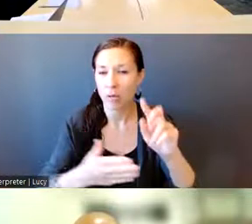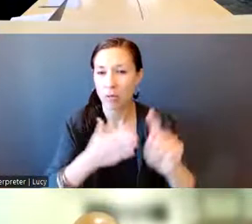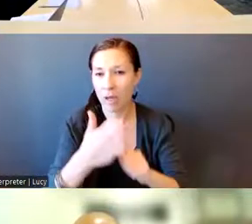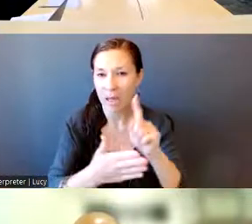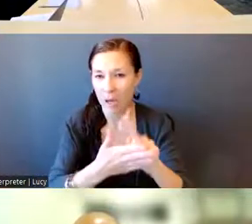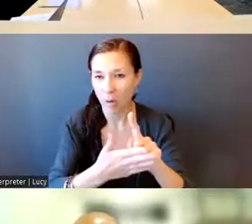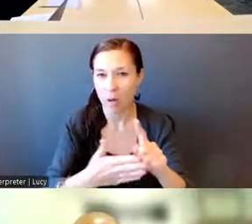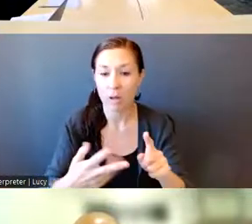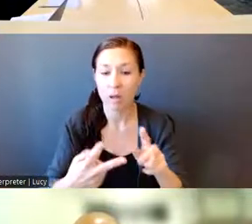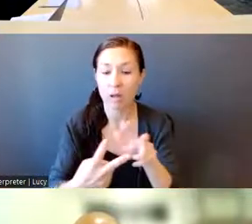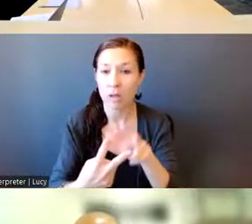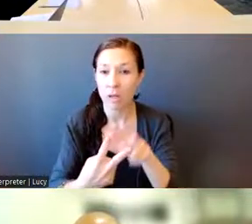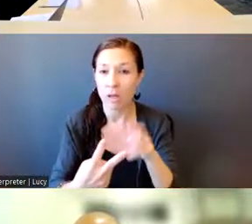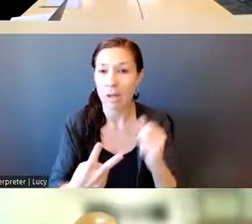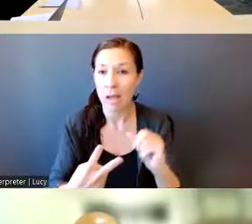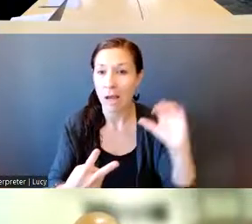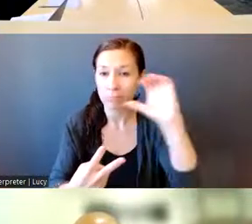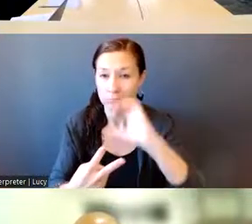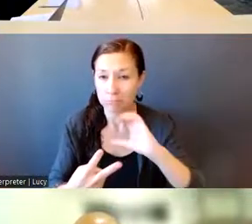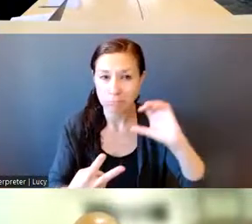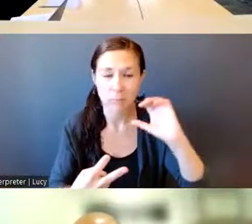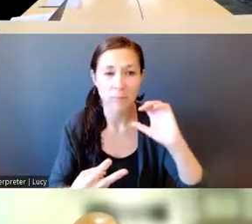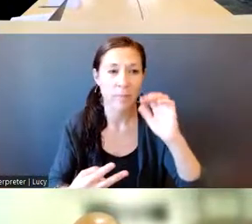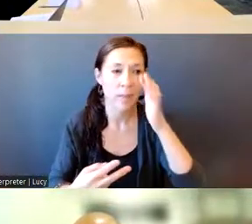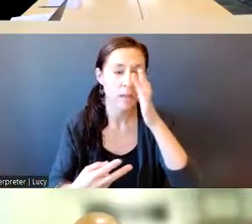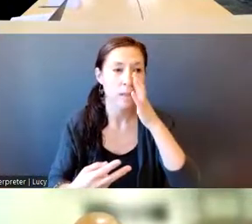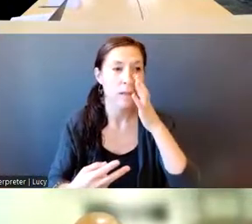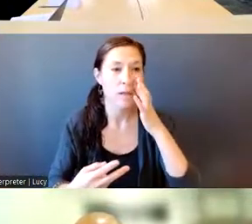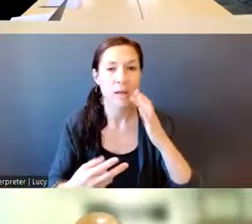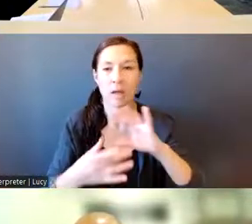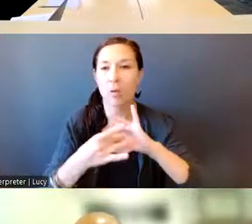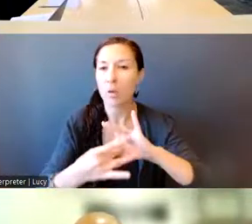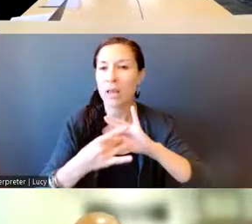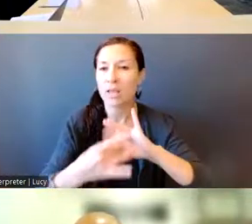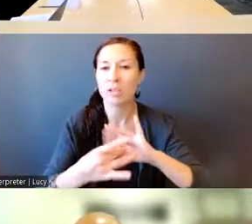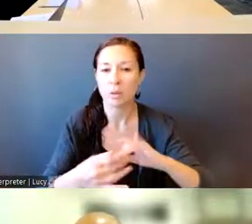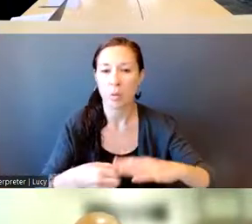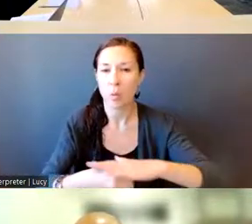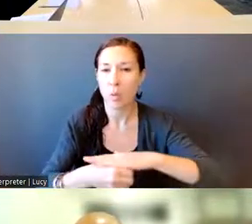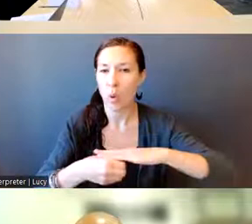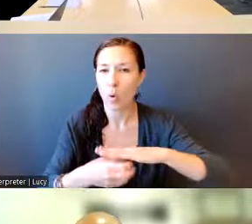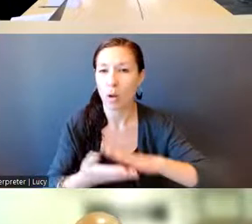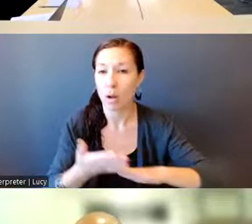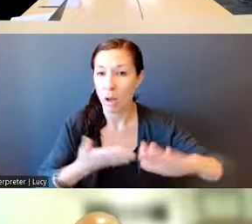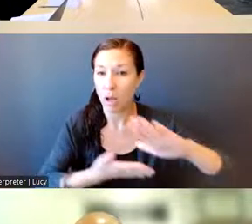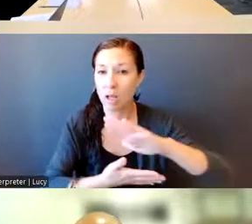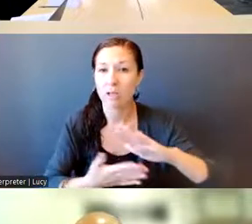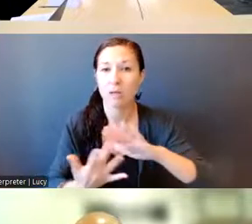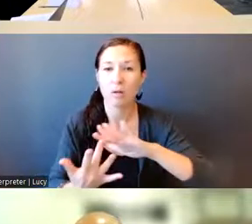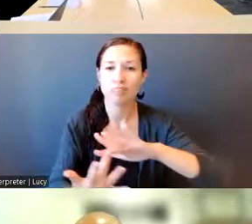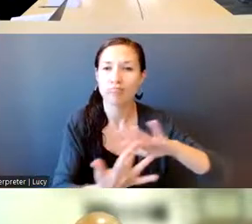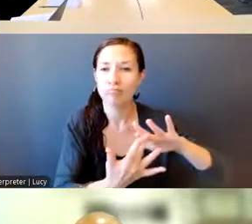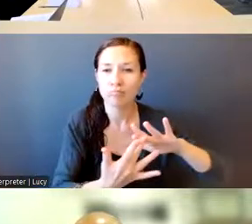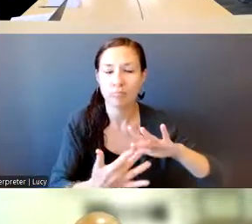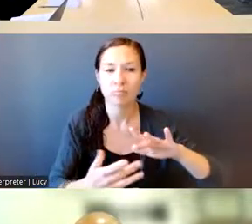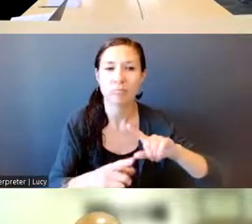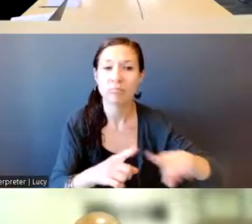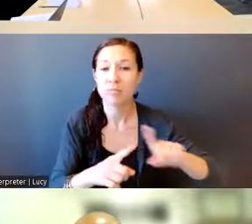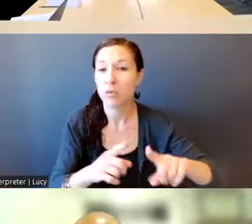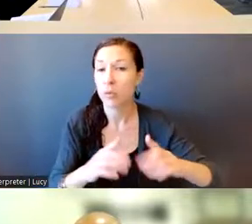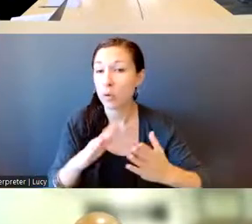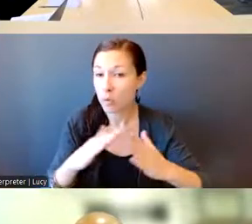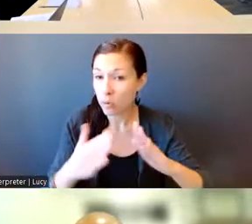looking at creating relationships with local colleges. We've reached out to a number of community colleges